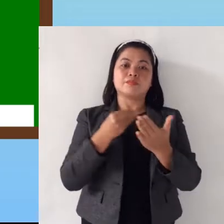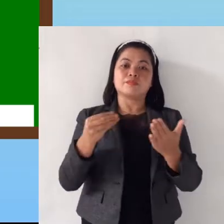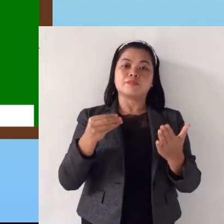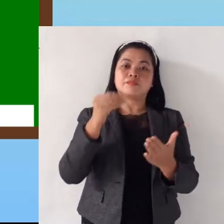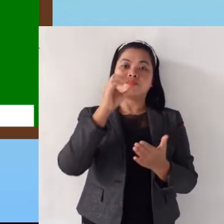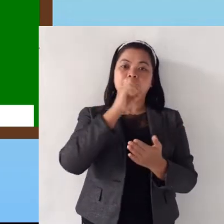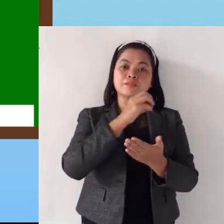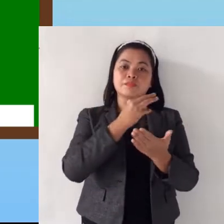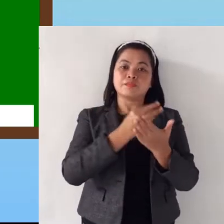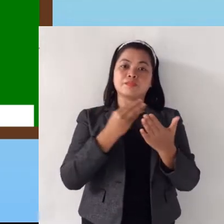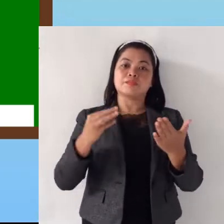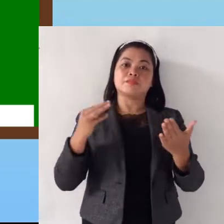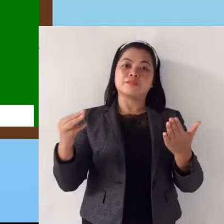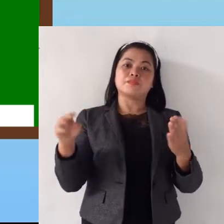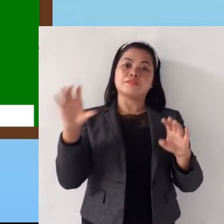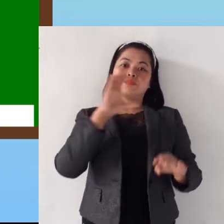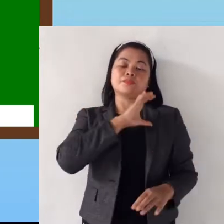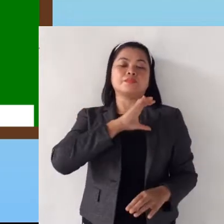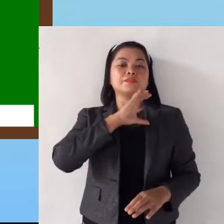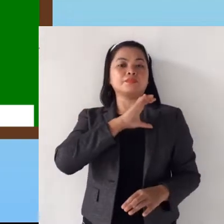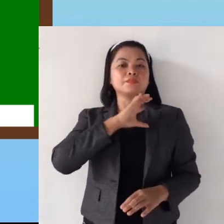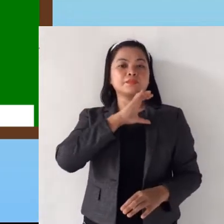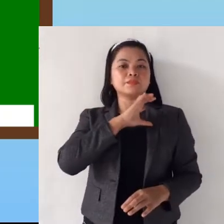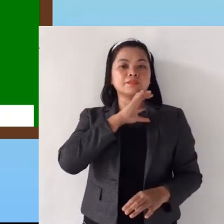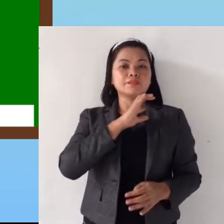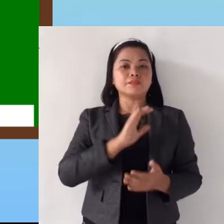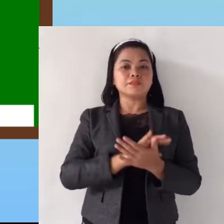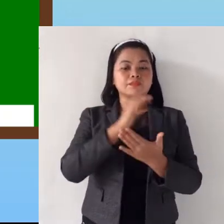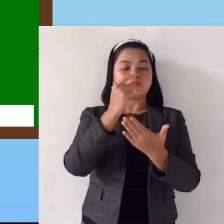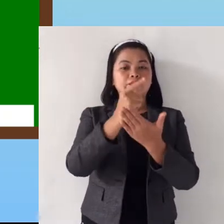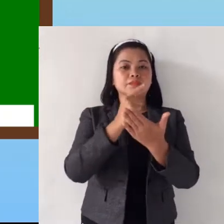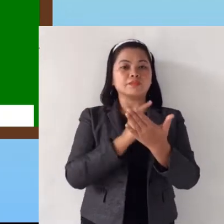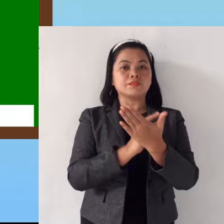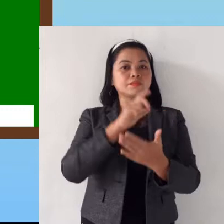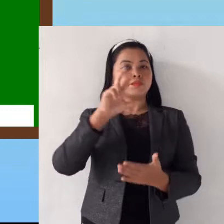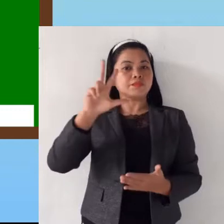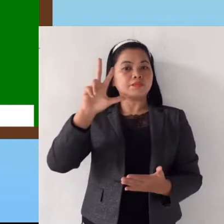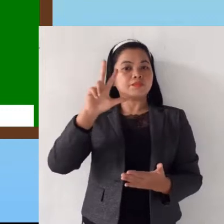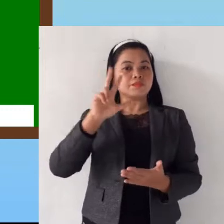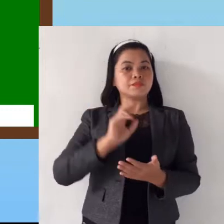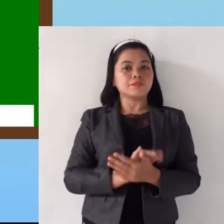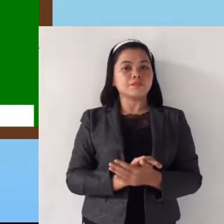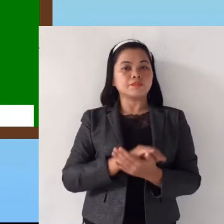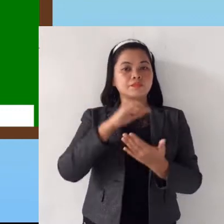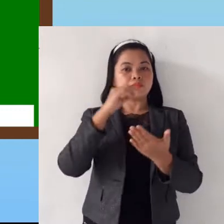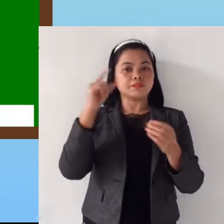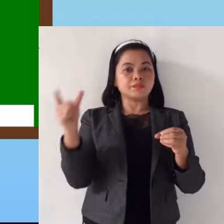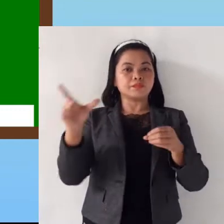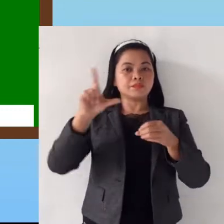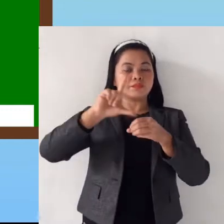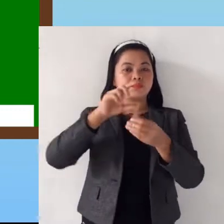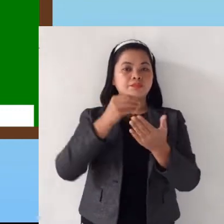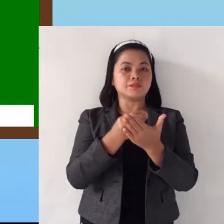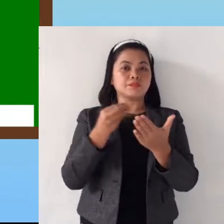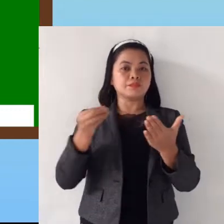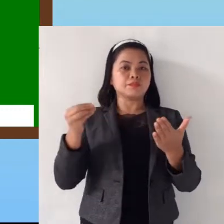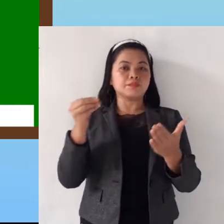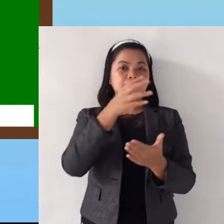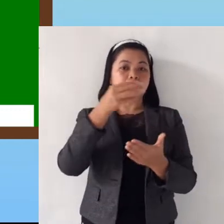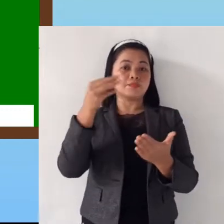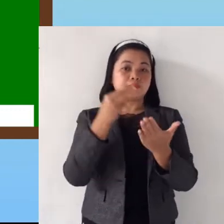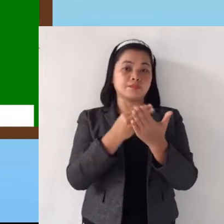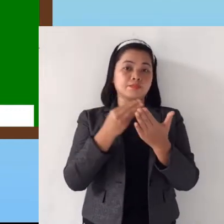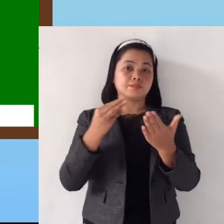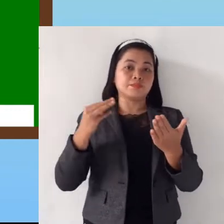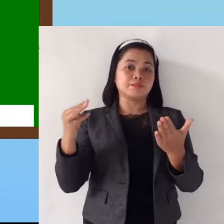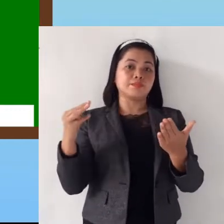materials and their characteristics. Lesson 3, liquid objects or materials